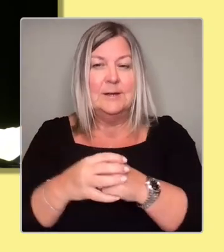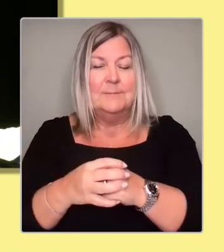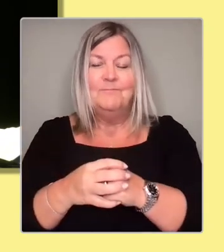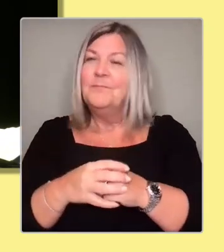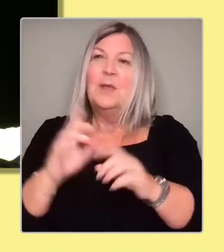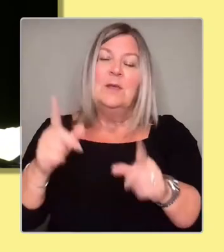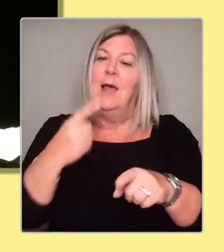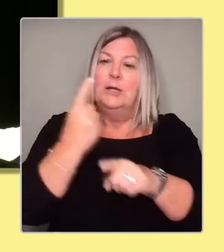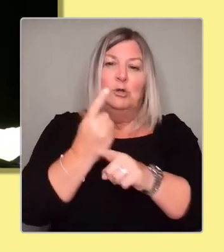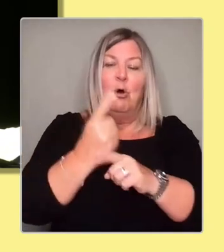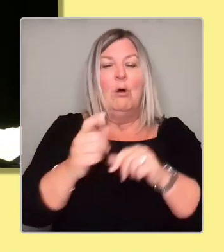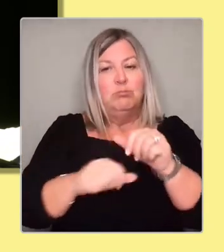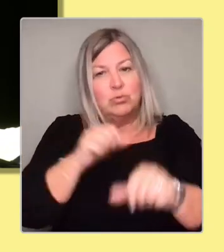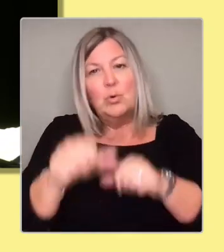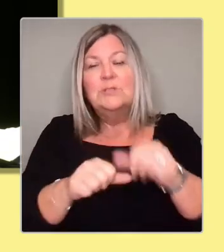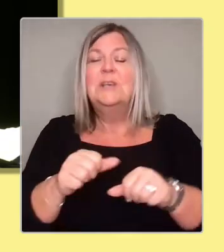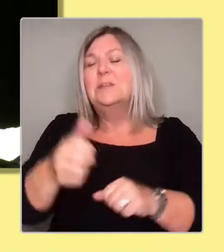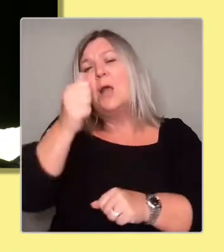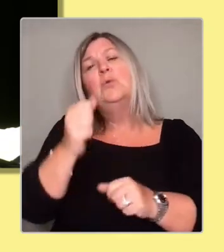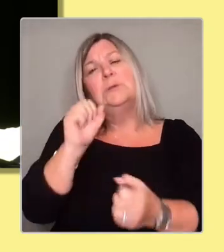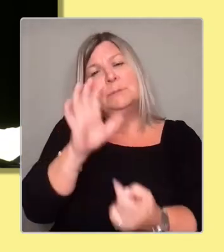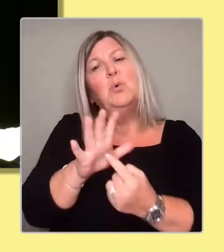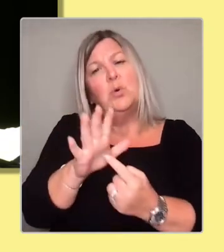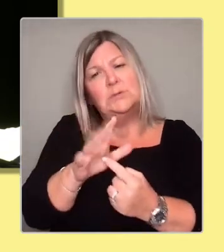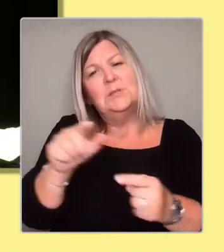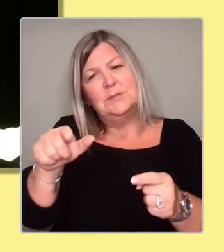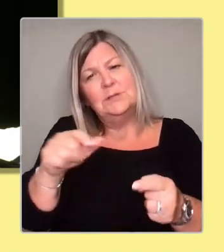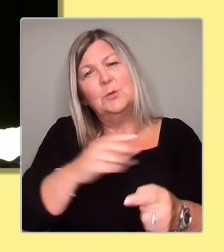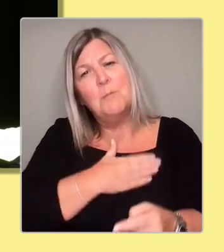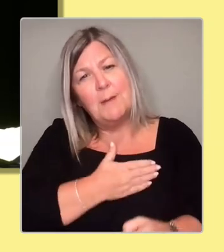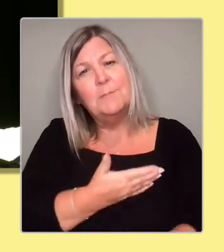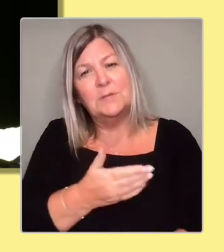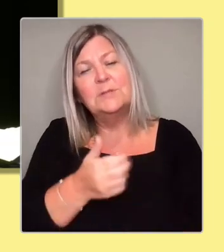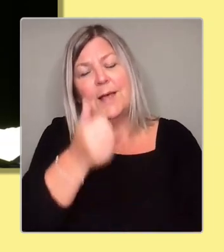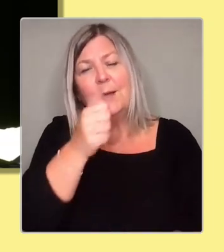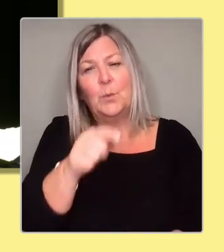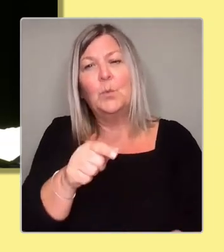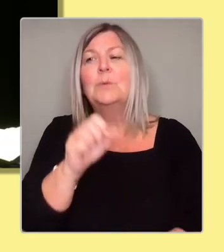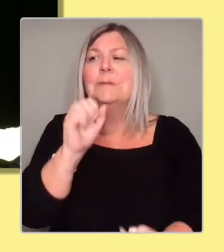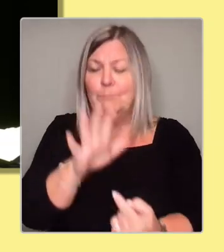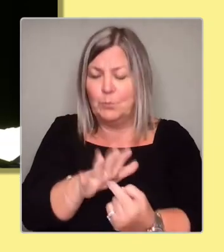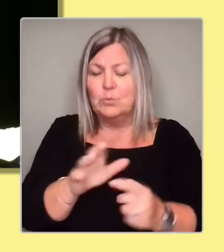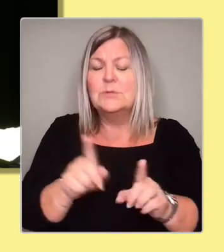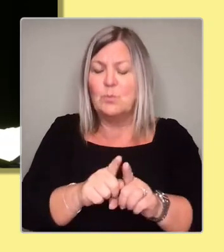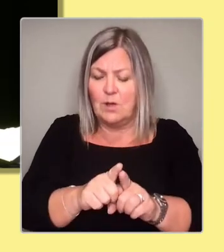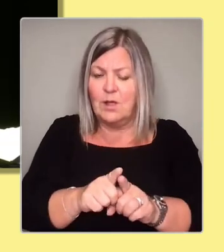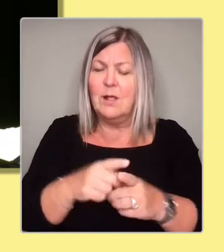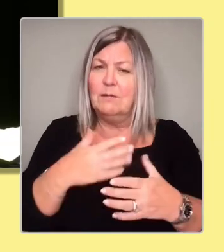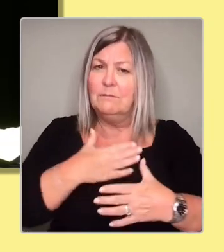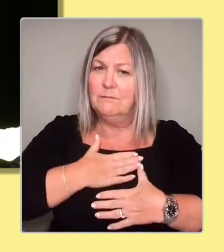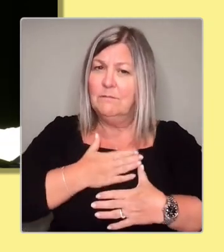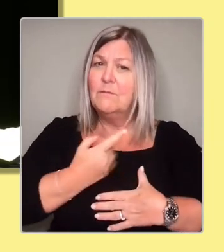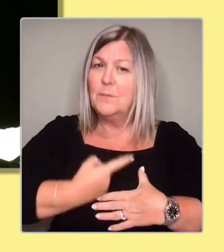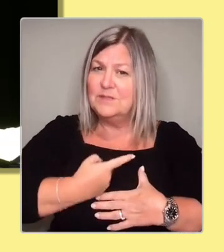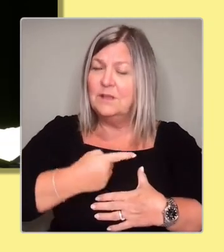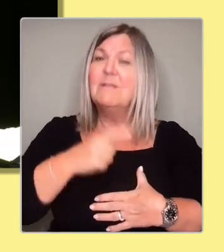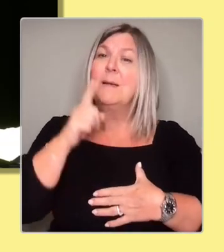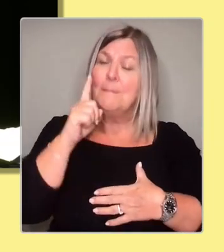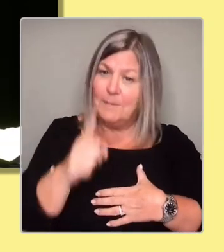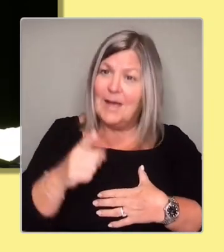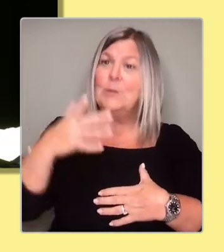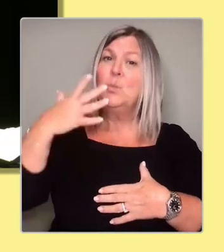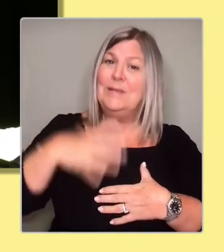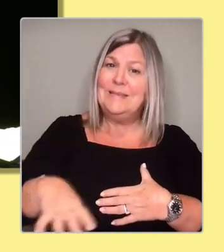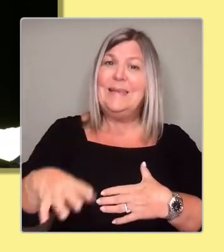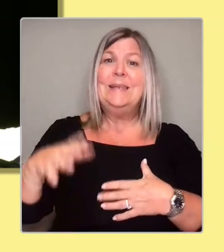as members. Of course, it's important to me too. But we have to get out. There's a civic-led movement and inspire people